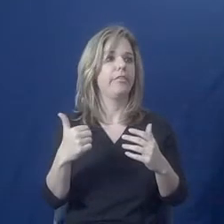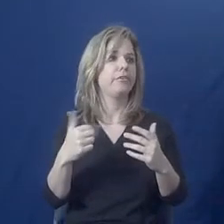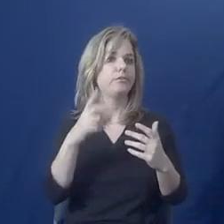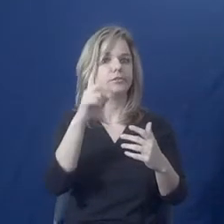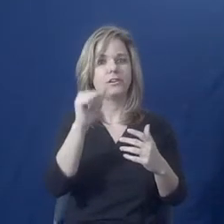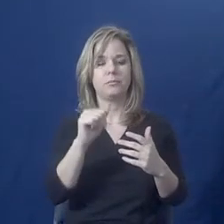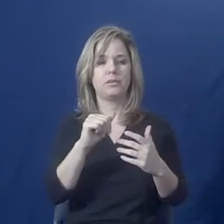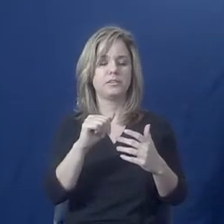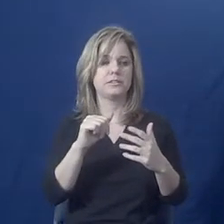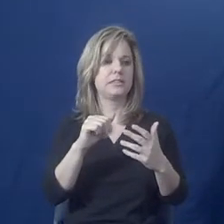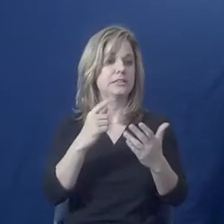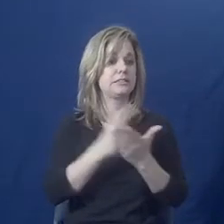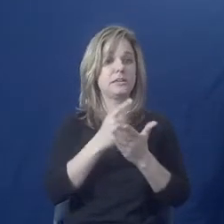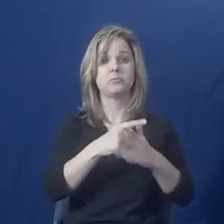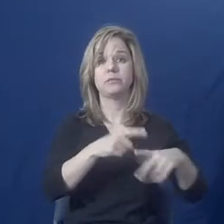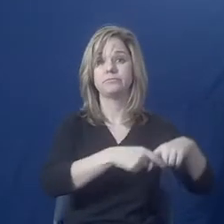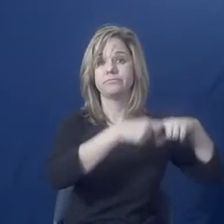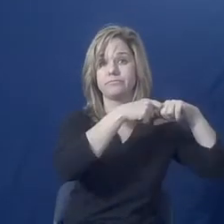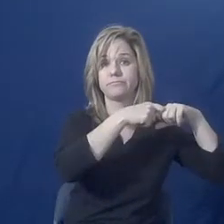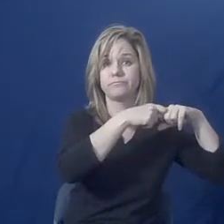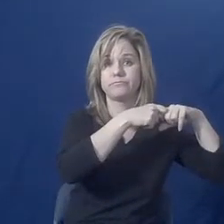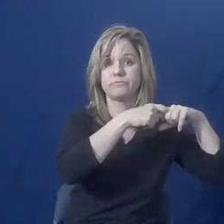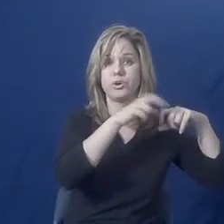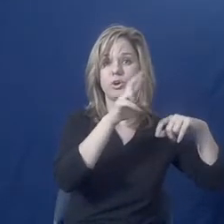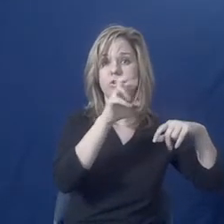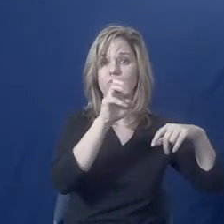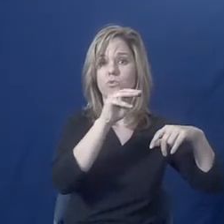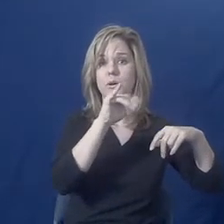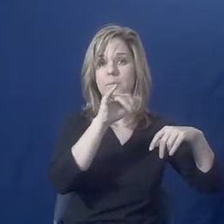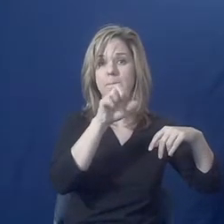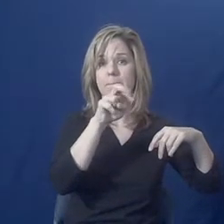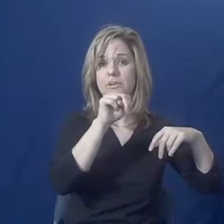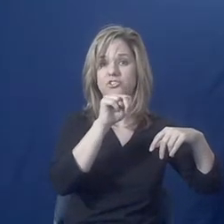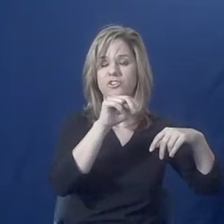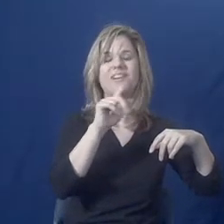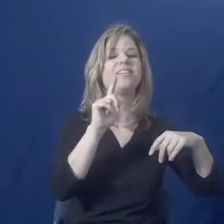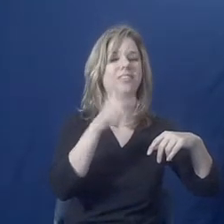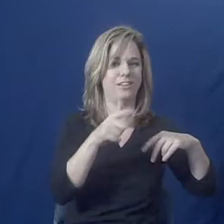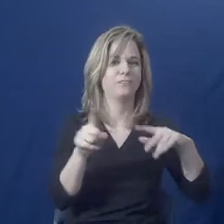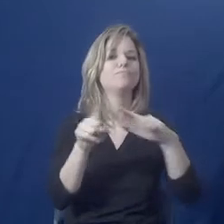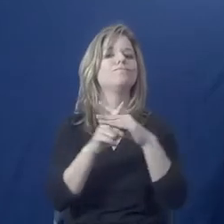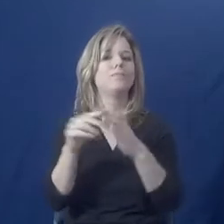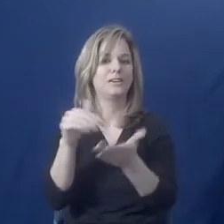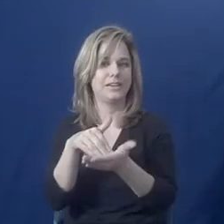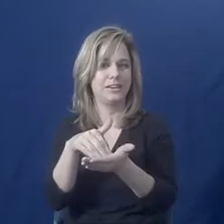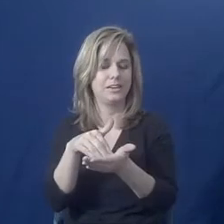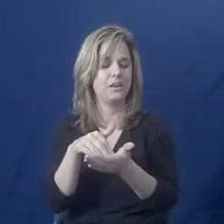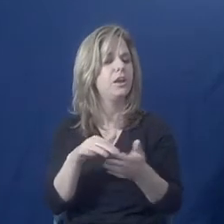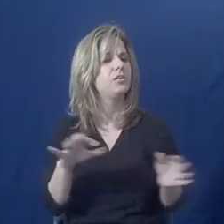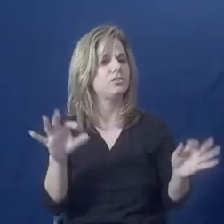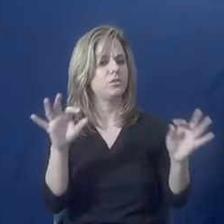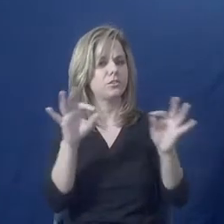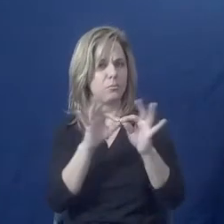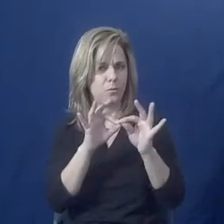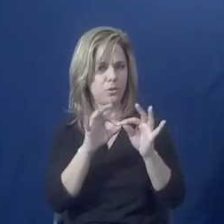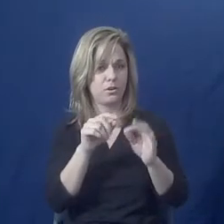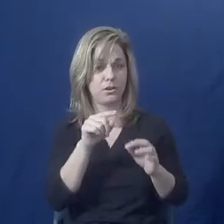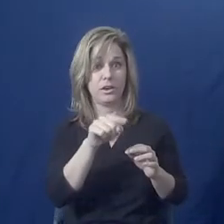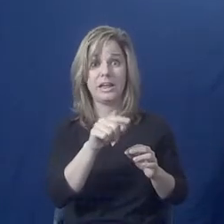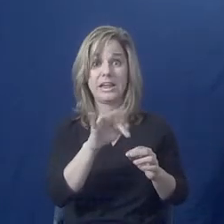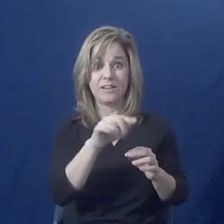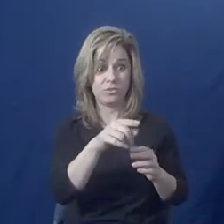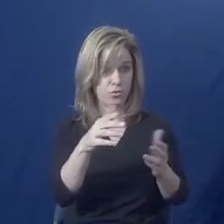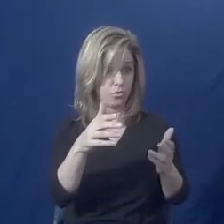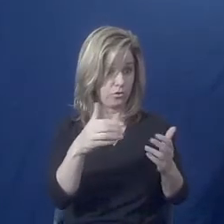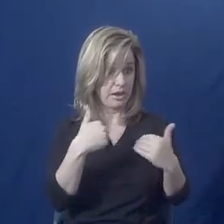it's important to figure out if you had a plan before, how are you feeling then? How was your